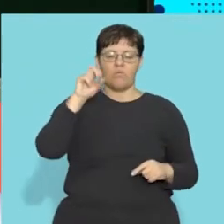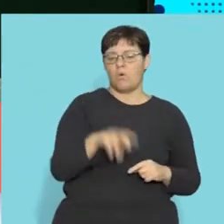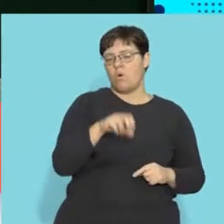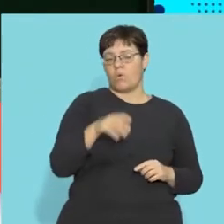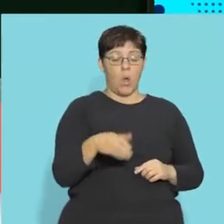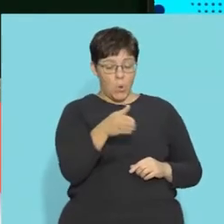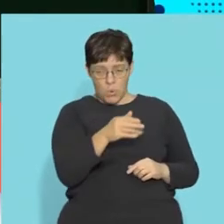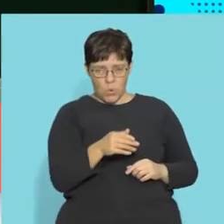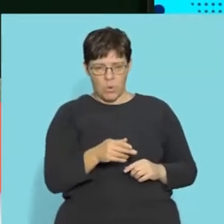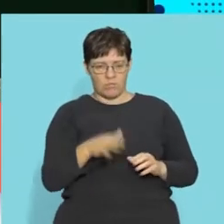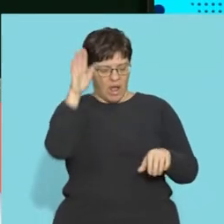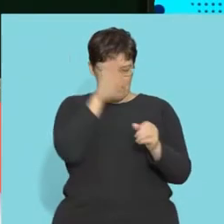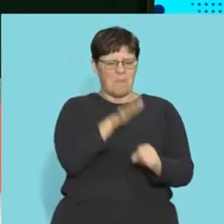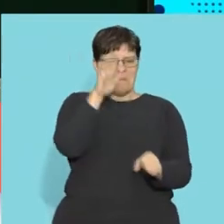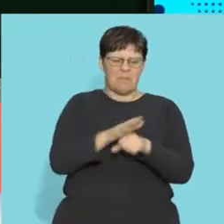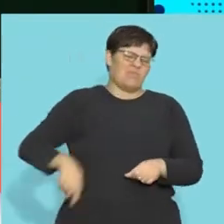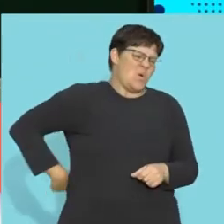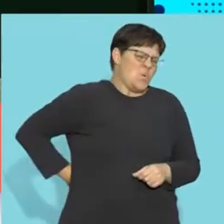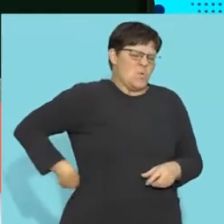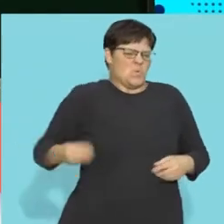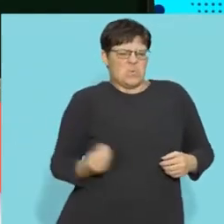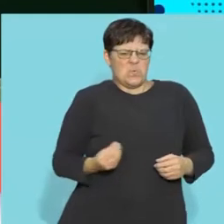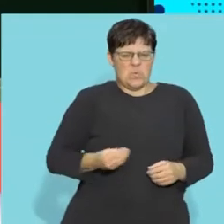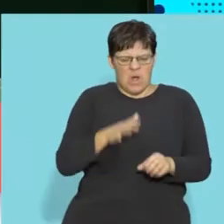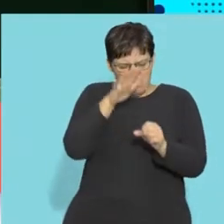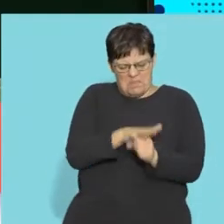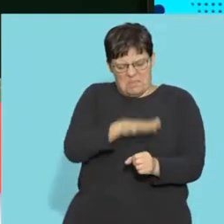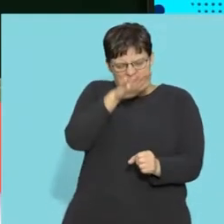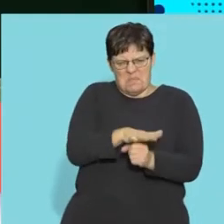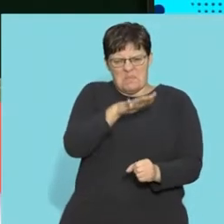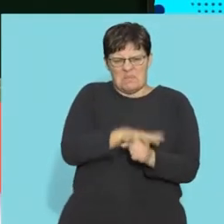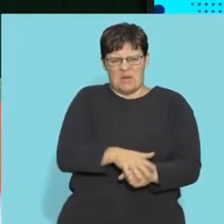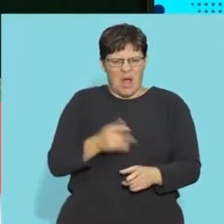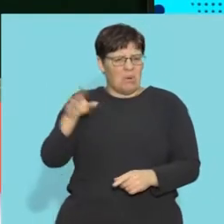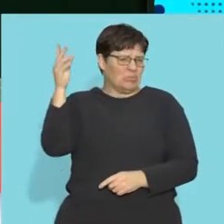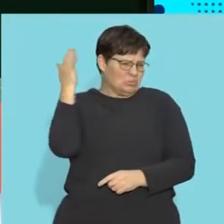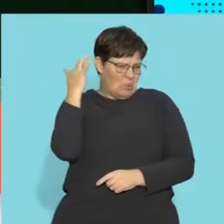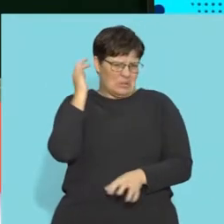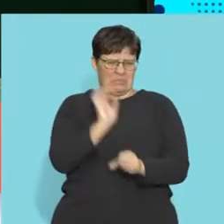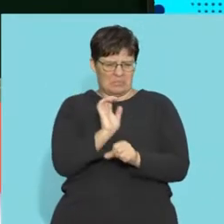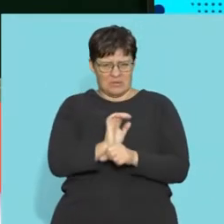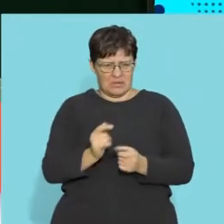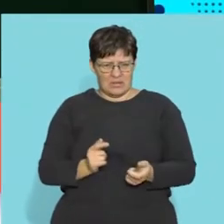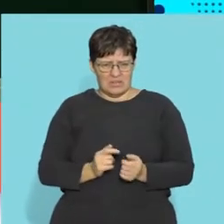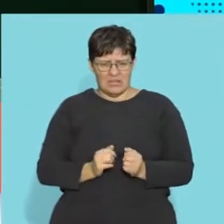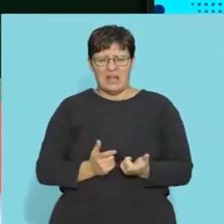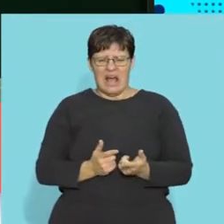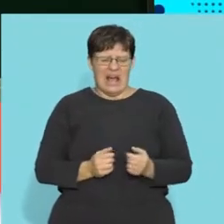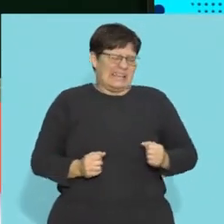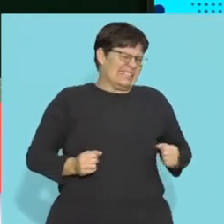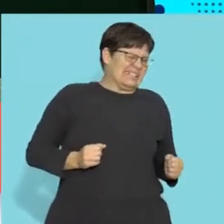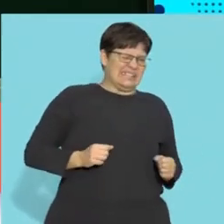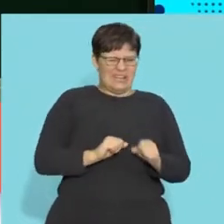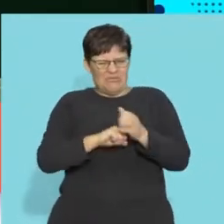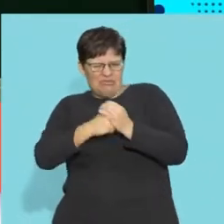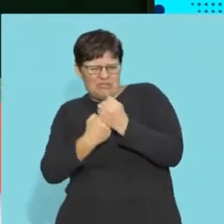there, you would be walking or you would be running and these bones would be flapping like this. Right. What a noise. And the